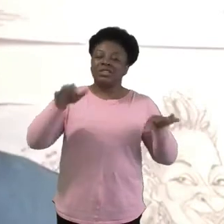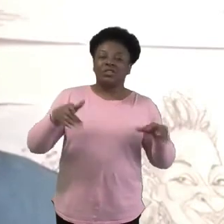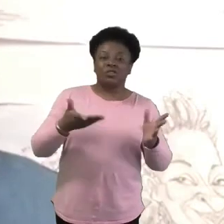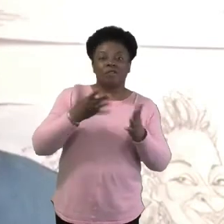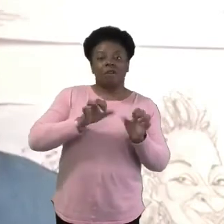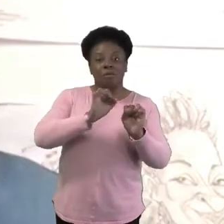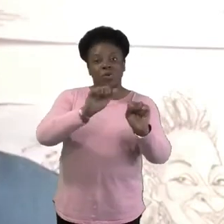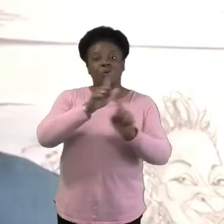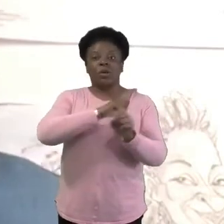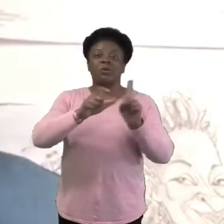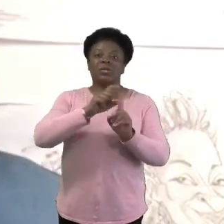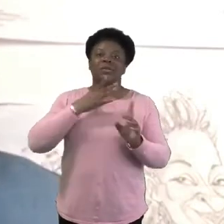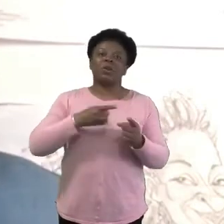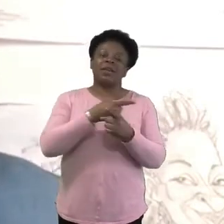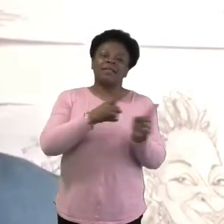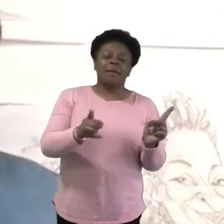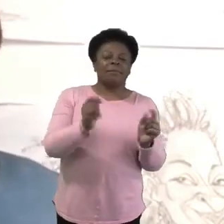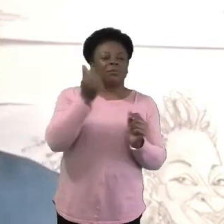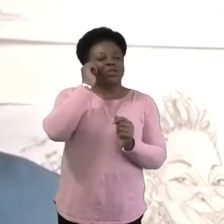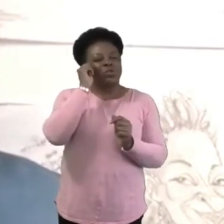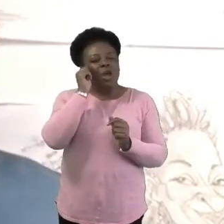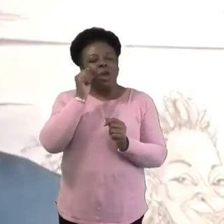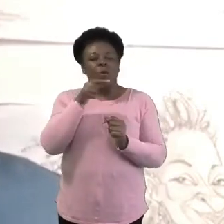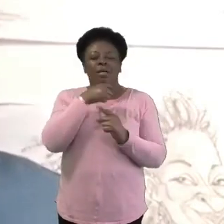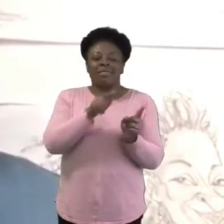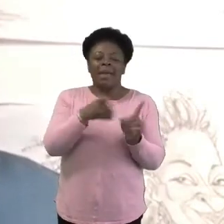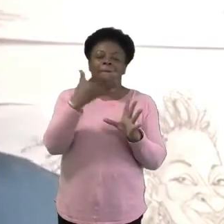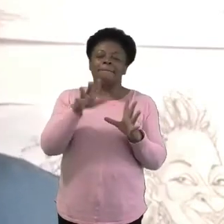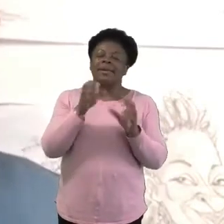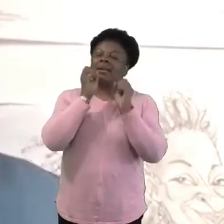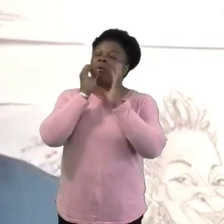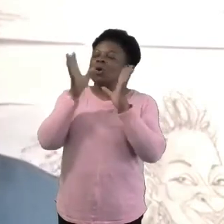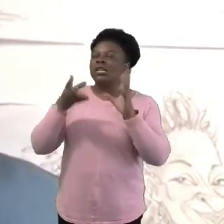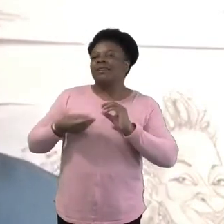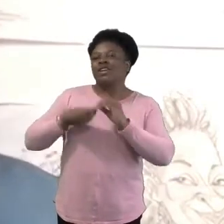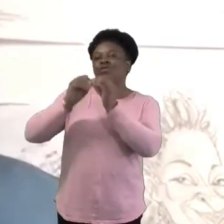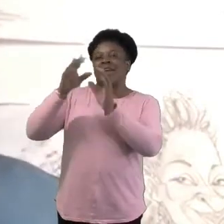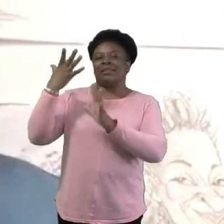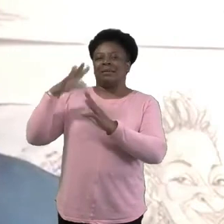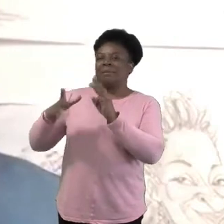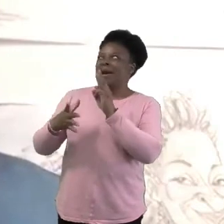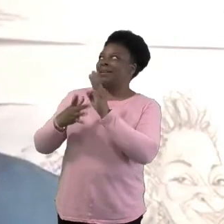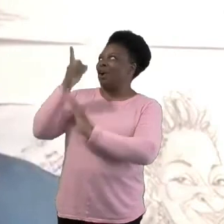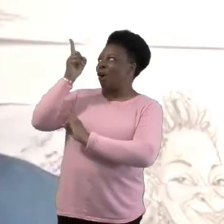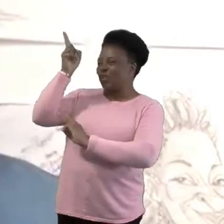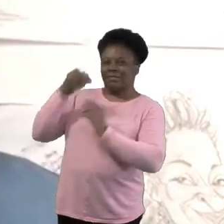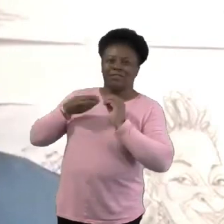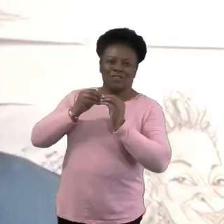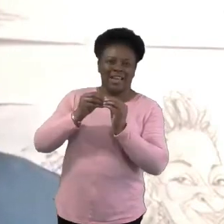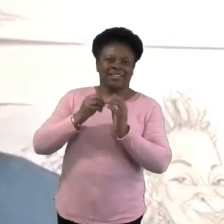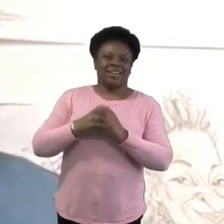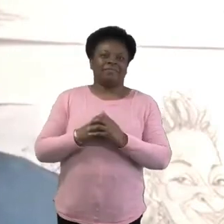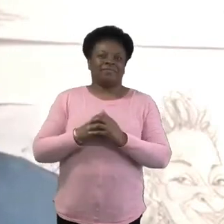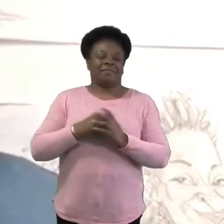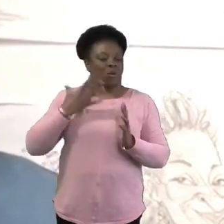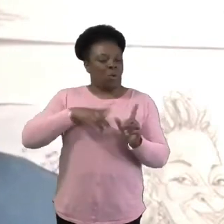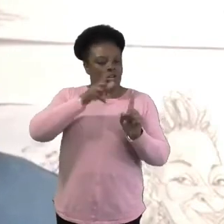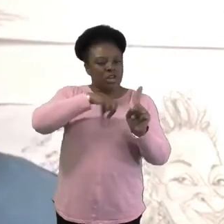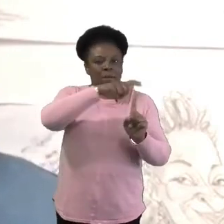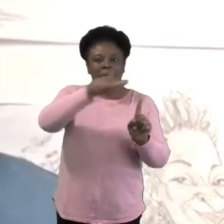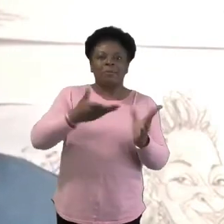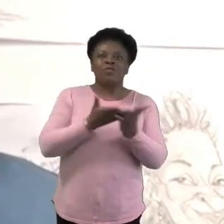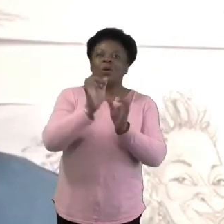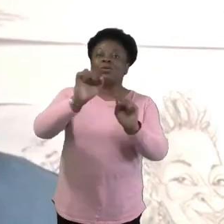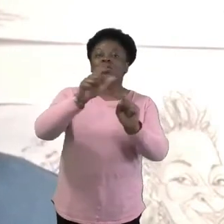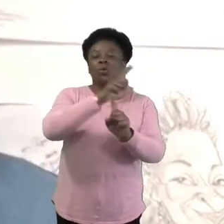church know how wonderfully made they are by their creator. May the young people in your community